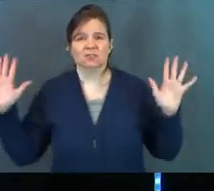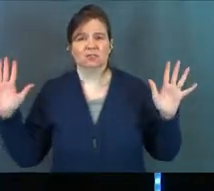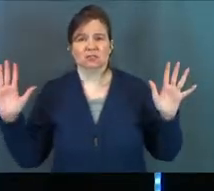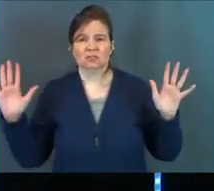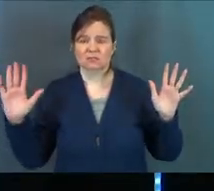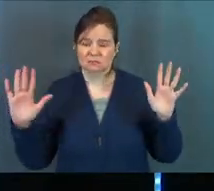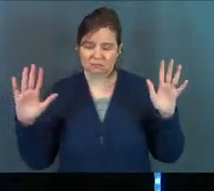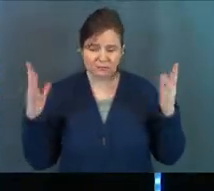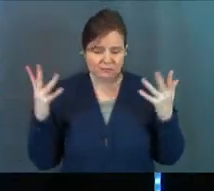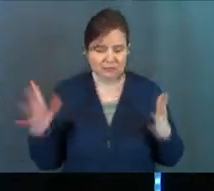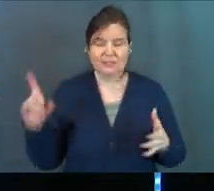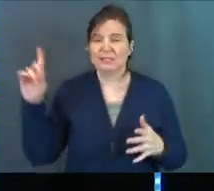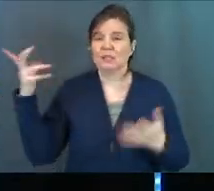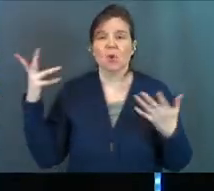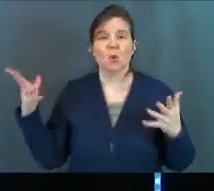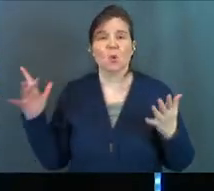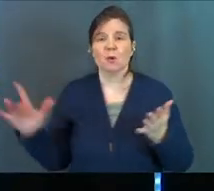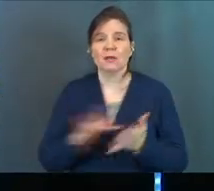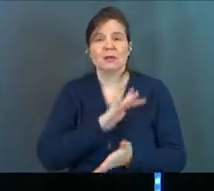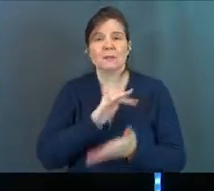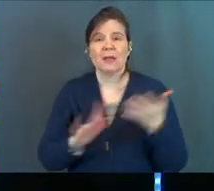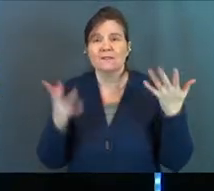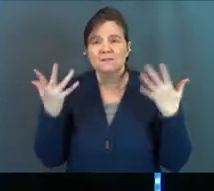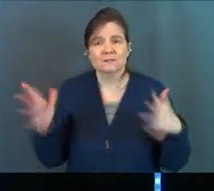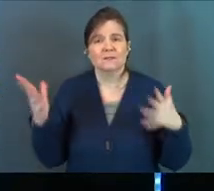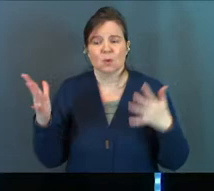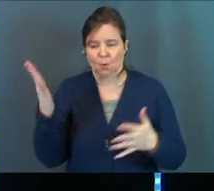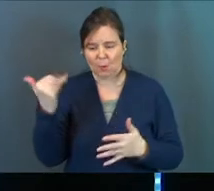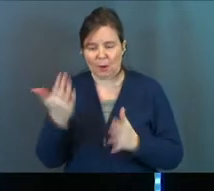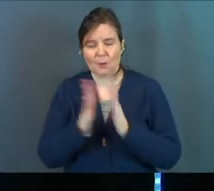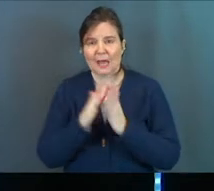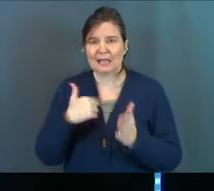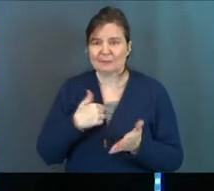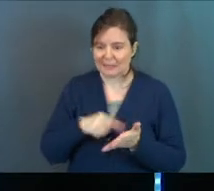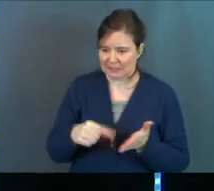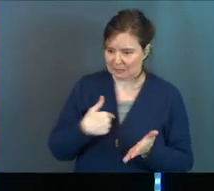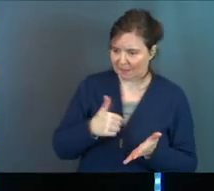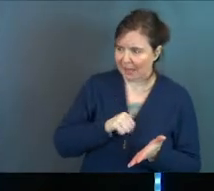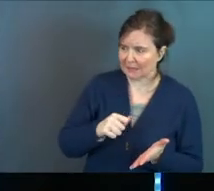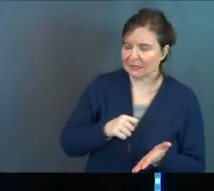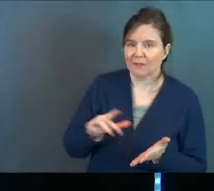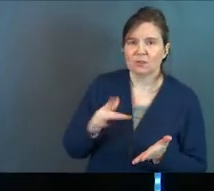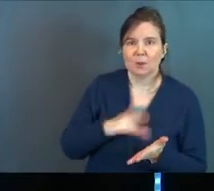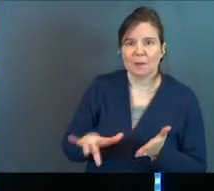It's been atoned for. He already paid the price. Why would he ask me to pay it again?